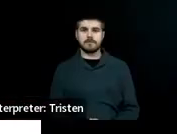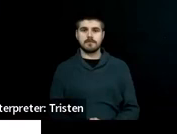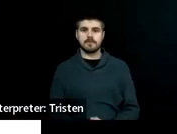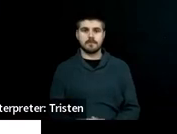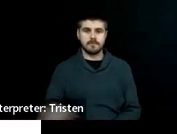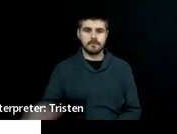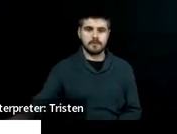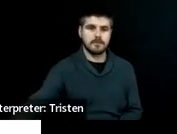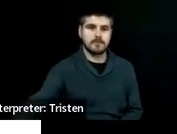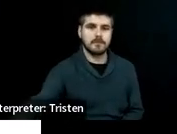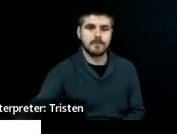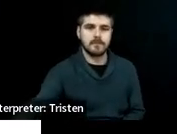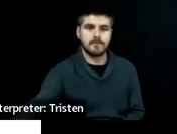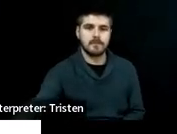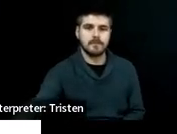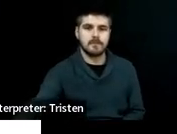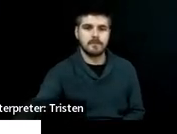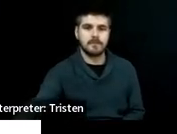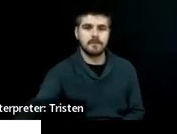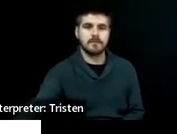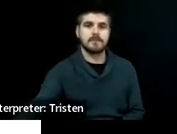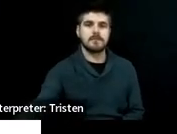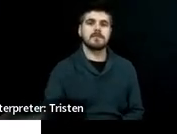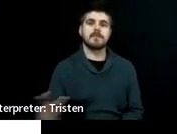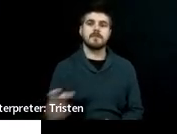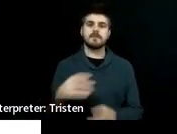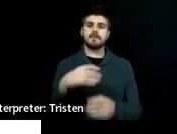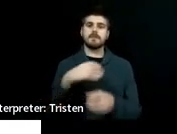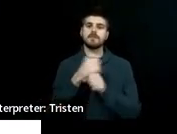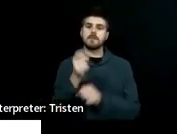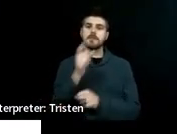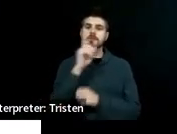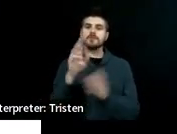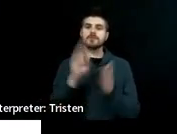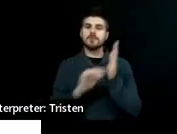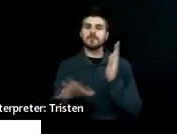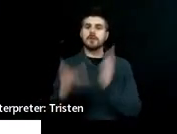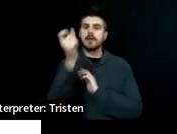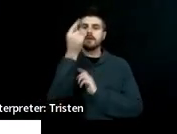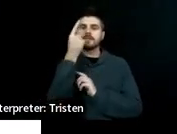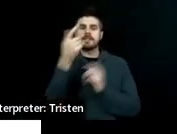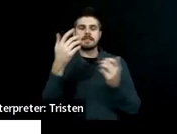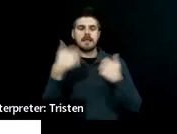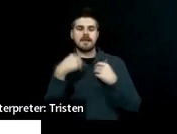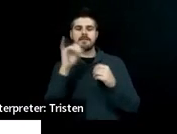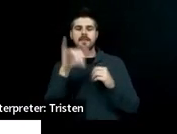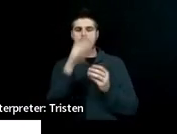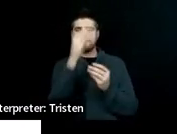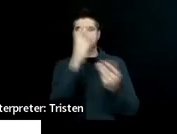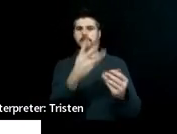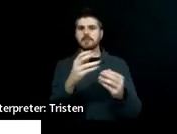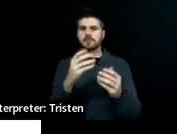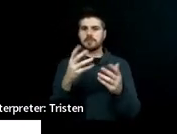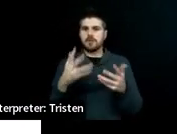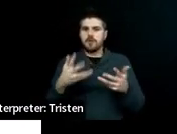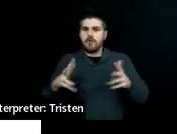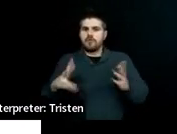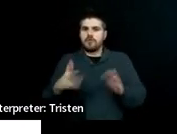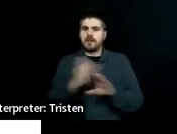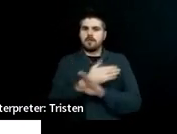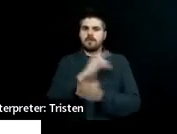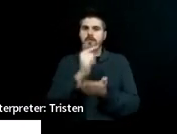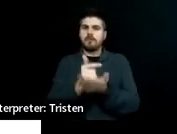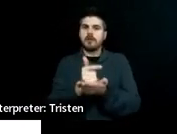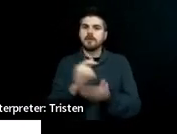having them be cognizant and using this information already. For example, if they're on prescription